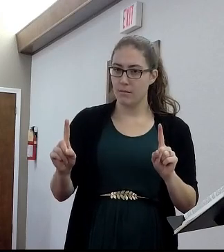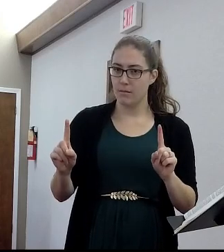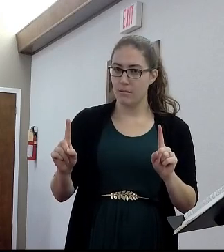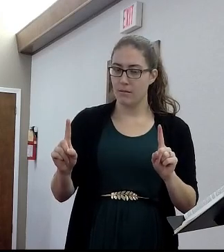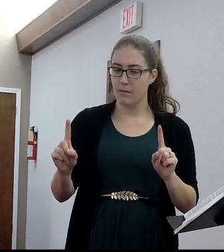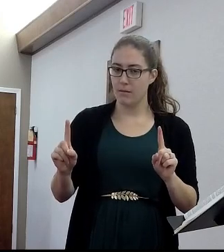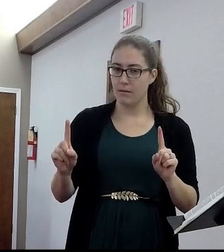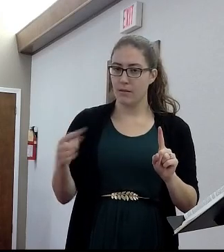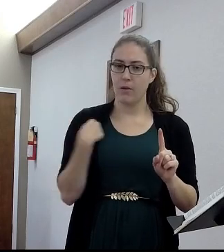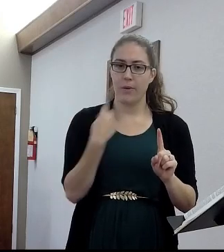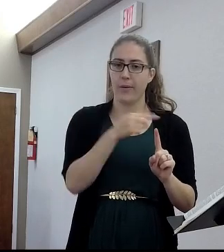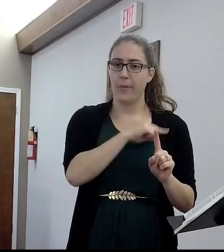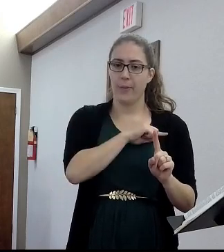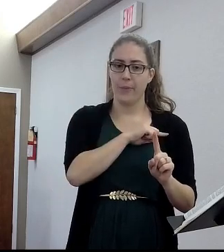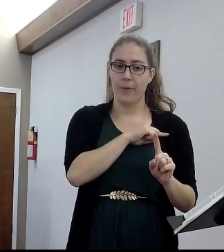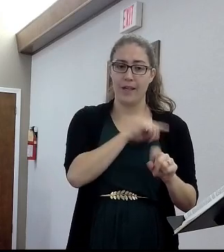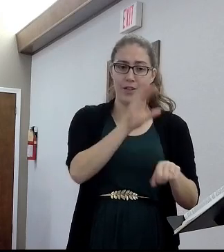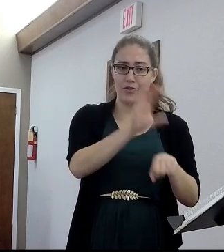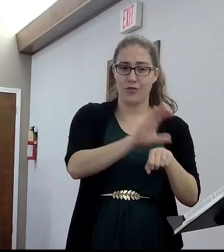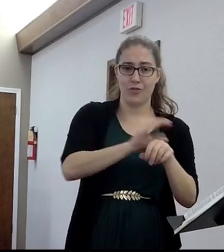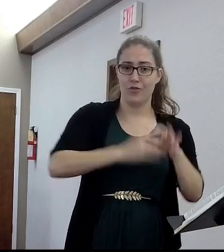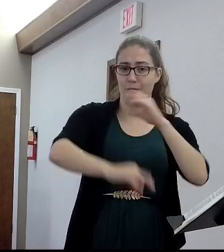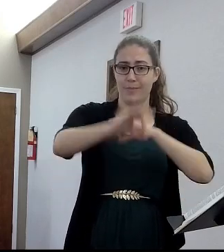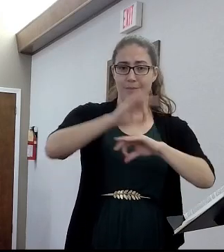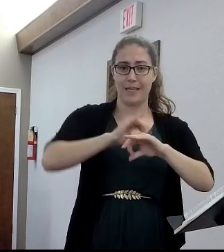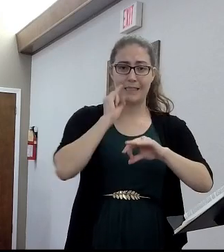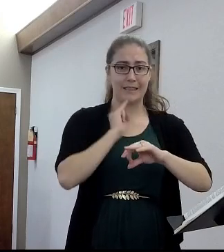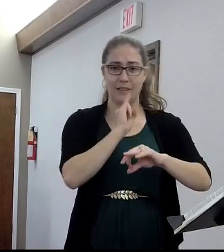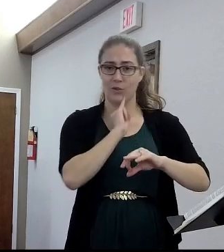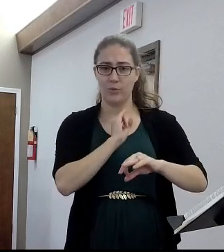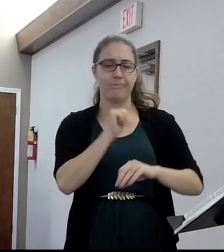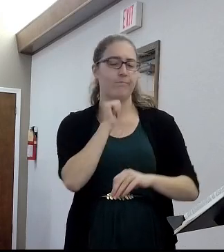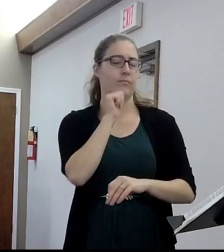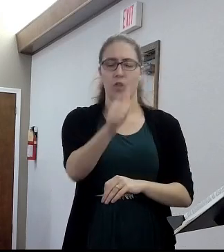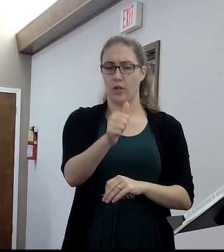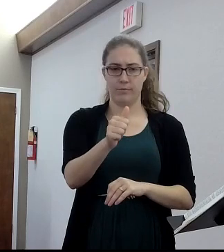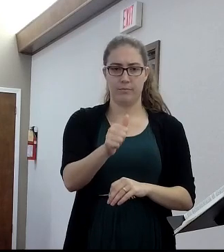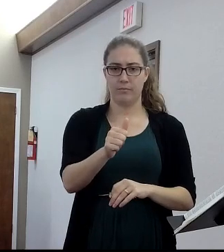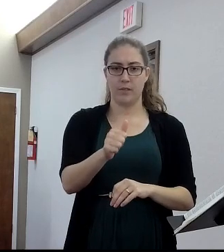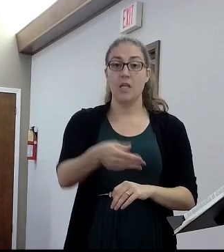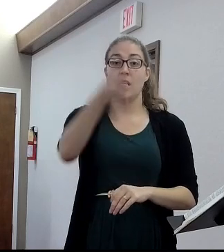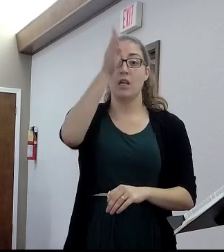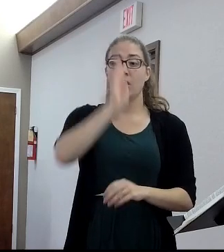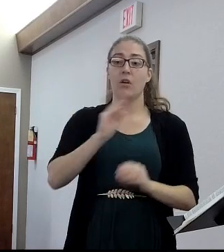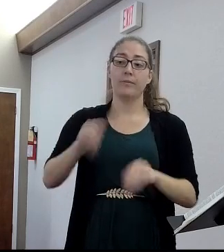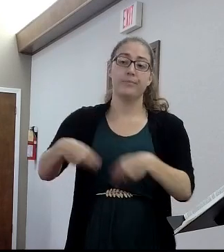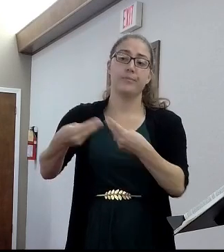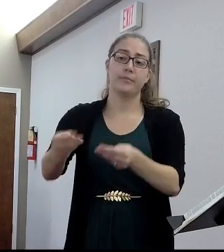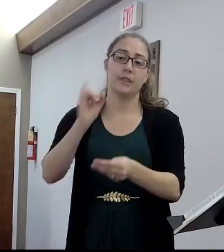However, we did not replace Israel. Israel has very specific promises granted to them and them alone.